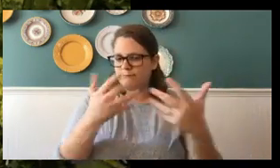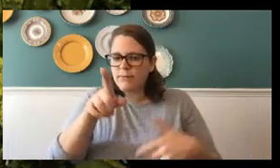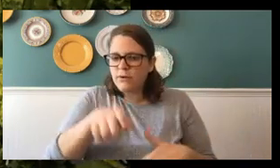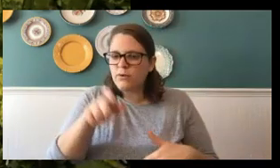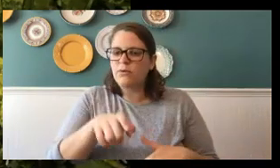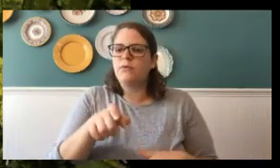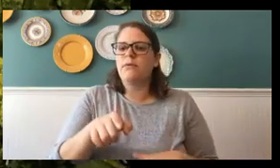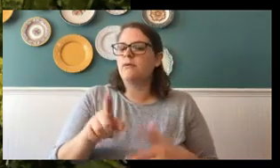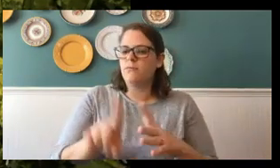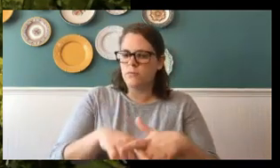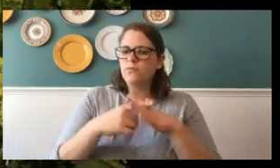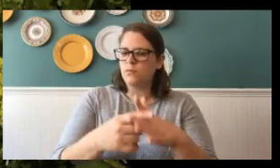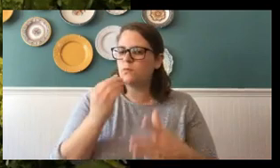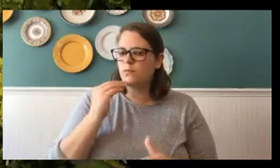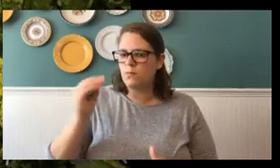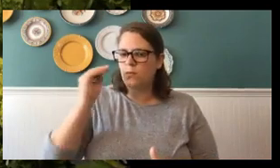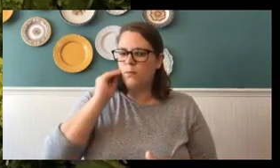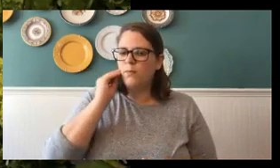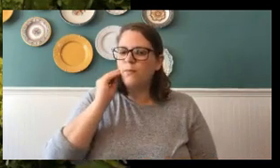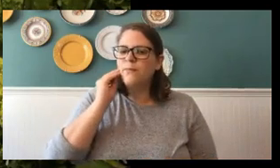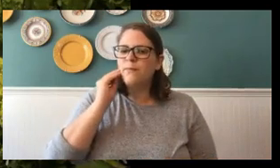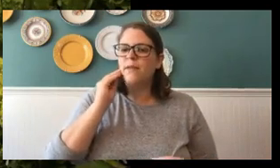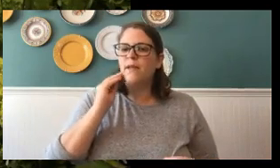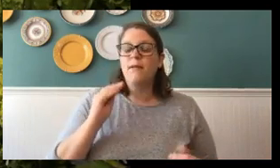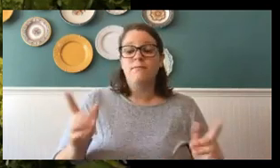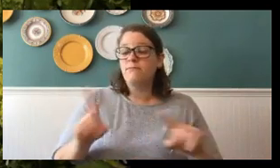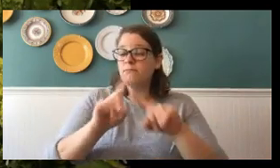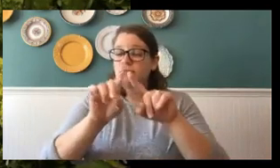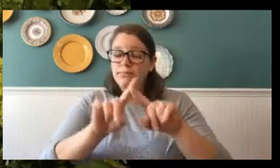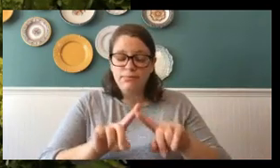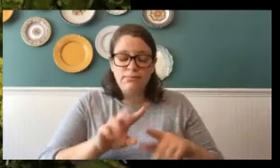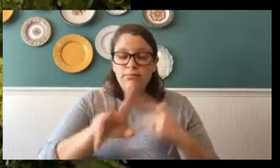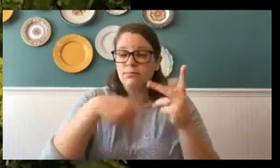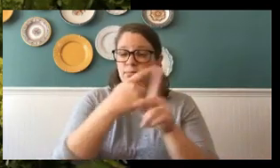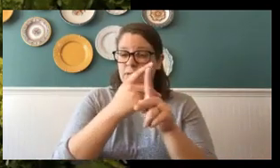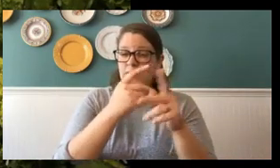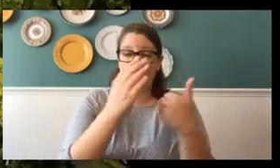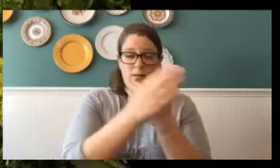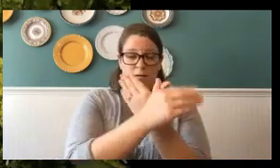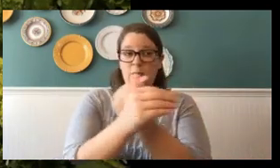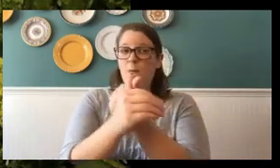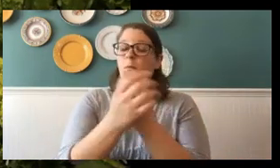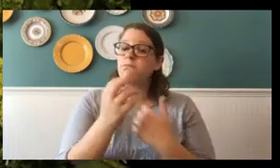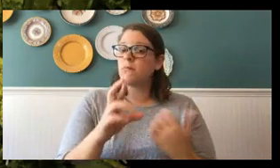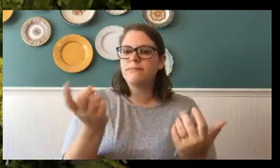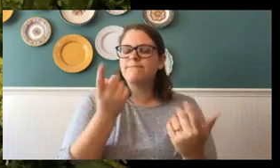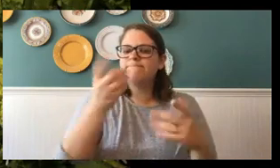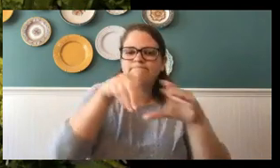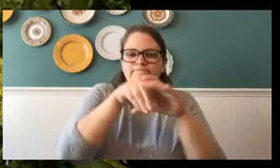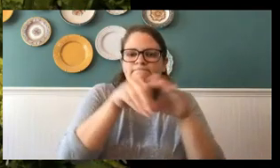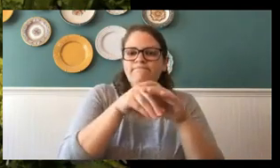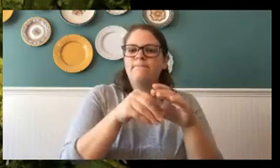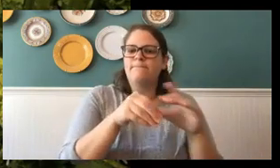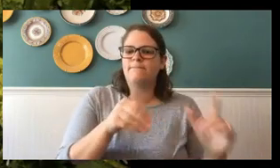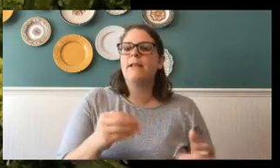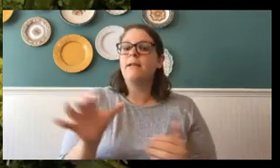monarchs, sulfurs, black swallowtails, or something done indoors like the Painted Lady